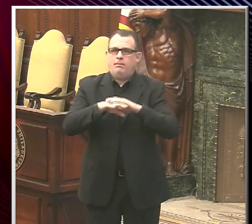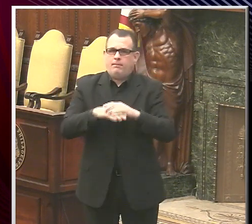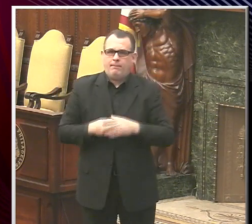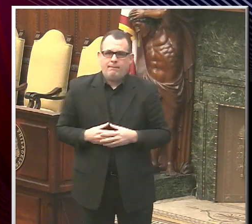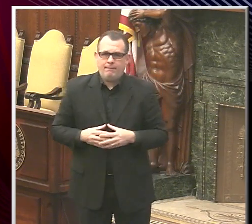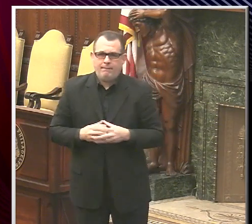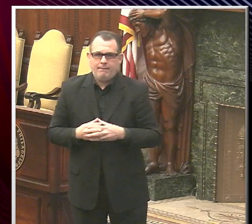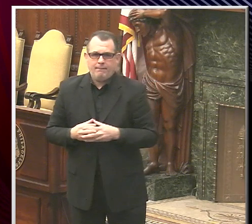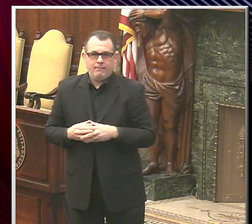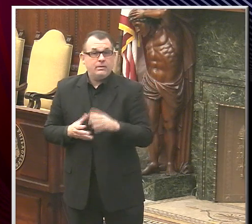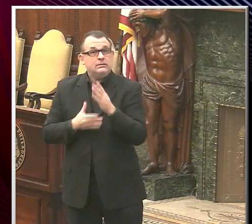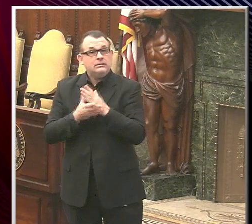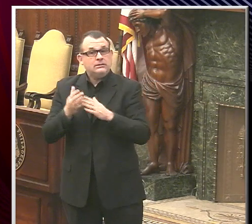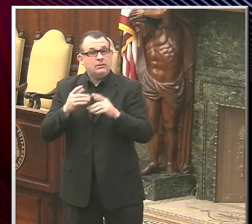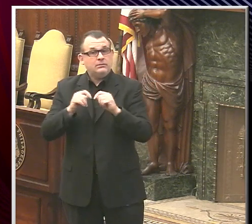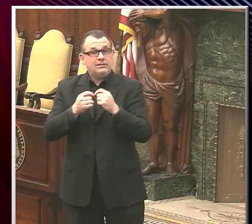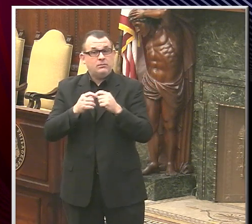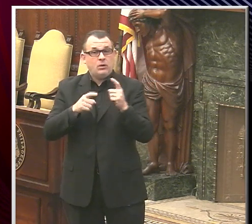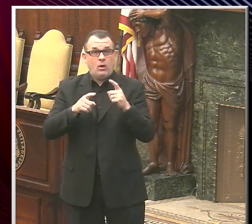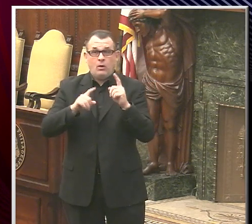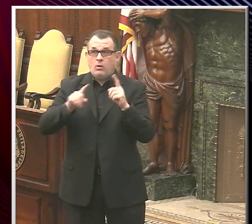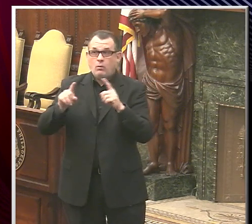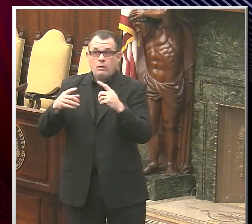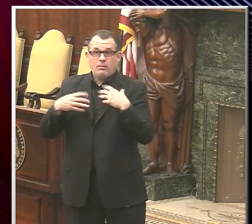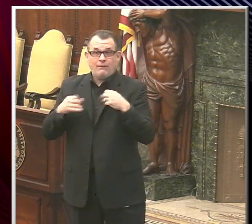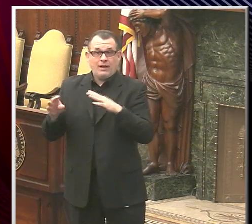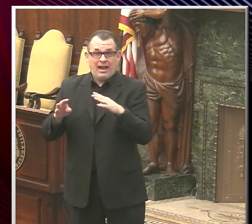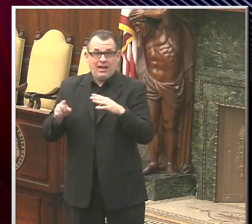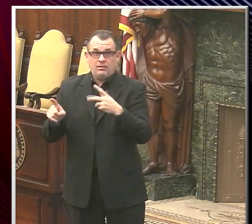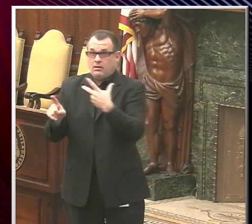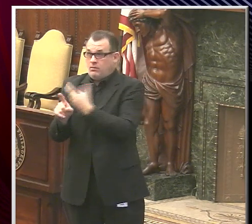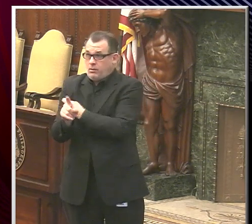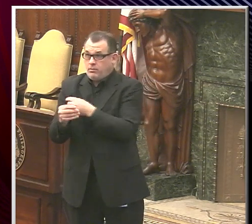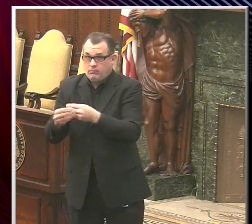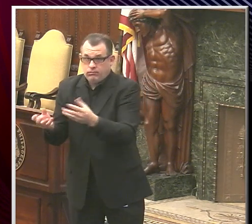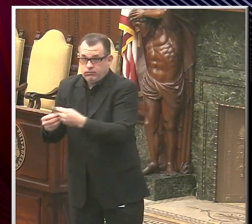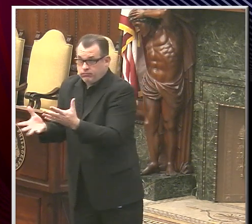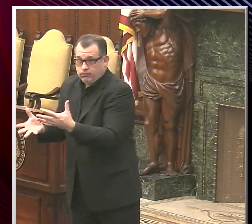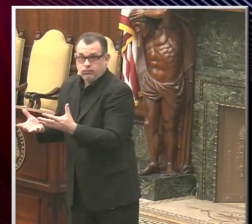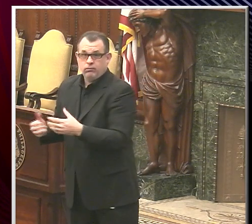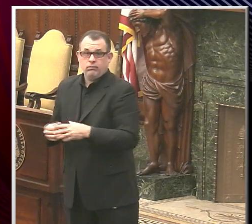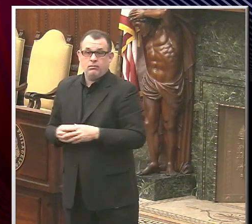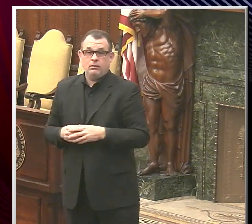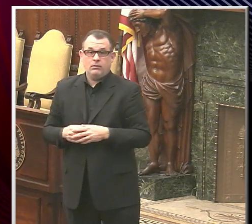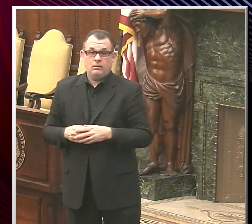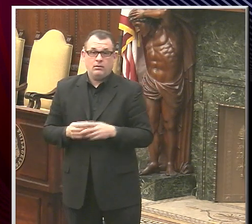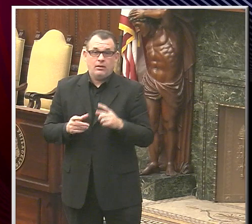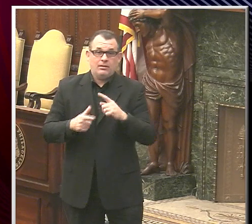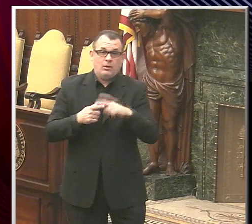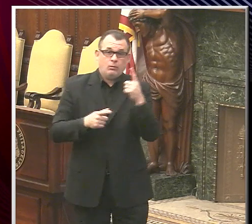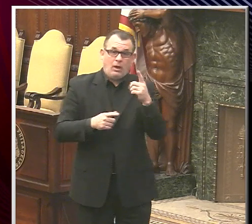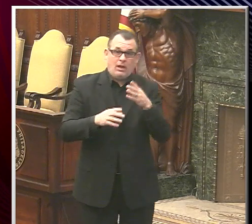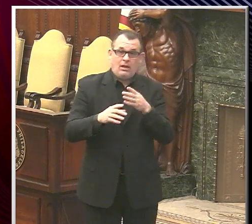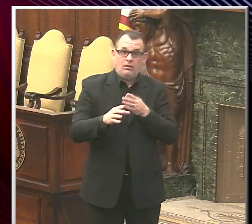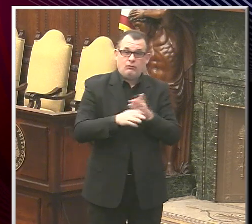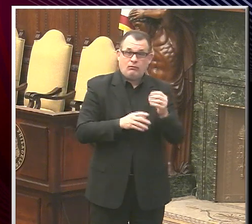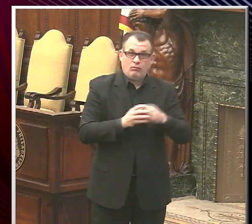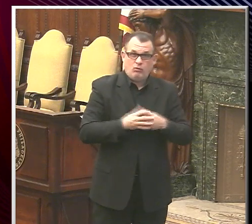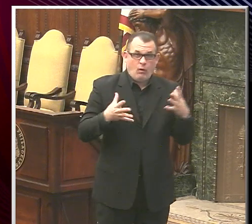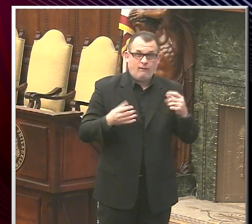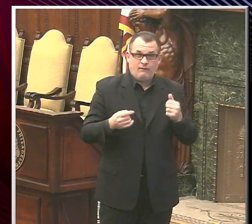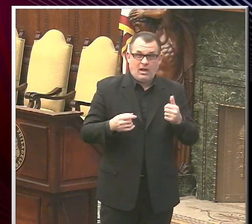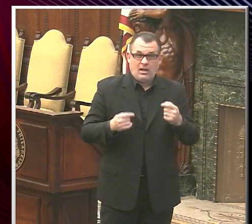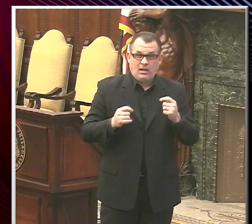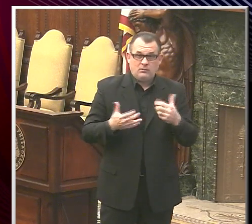are going out primarily to behavioral health facilities to vaccinate people in those facilities. Then one area that's growing fairly substantially